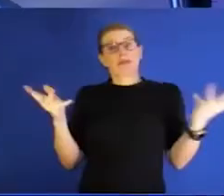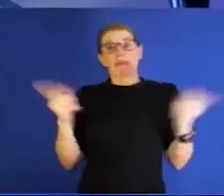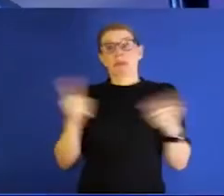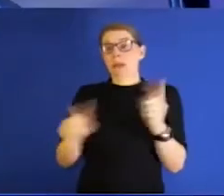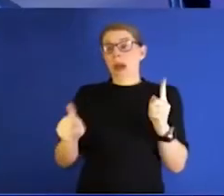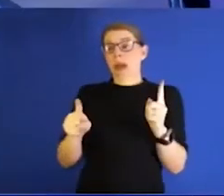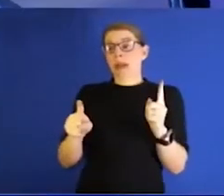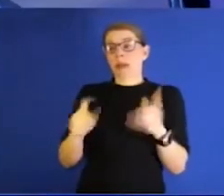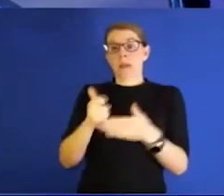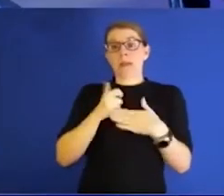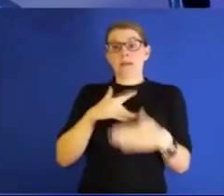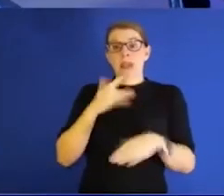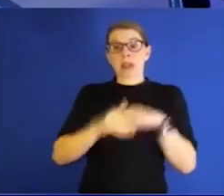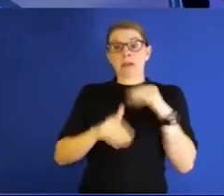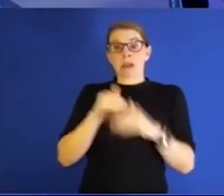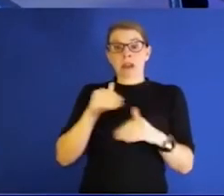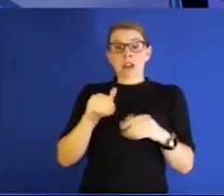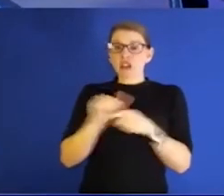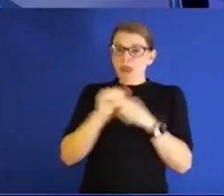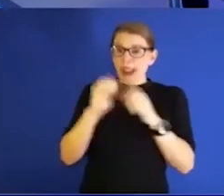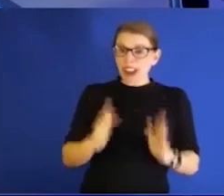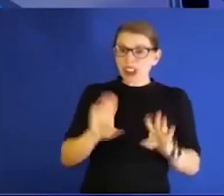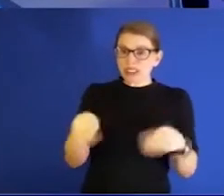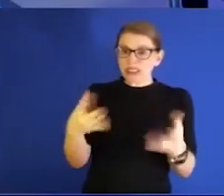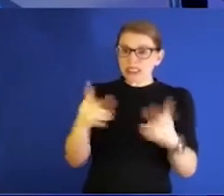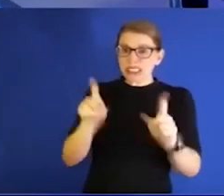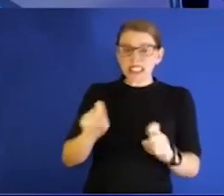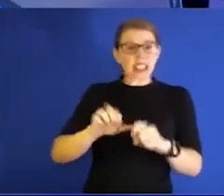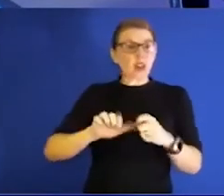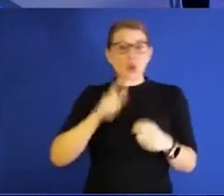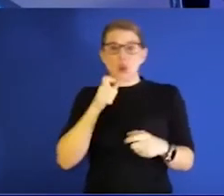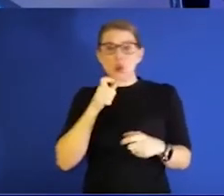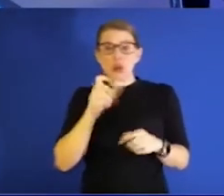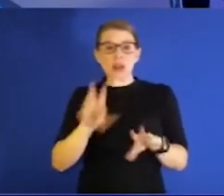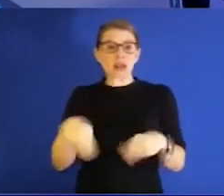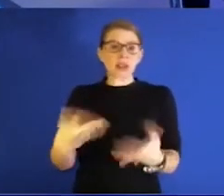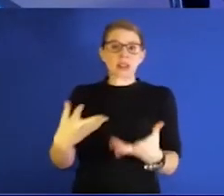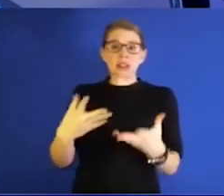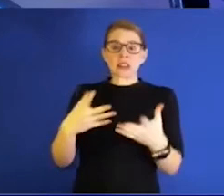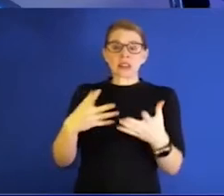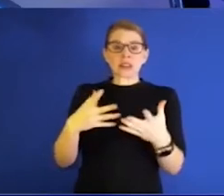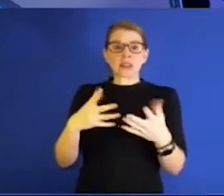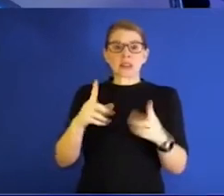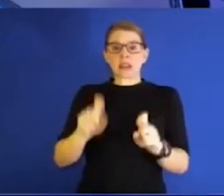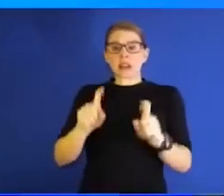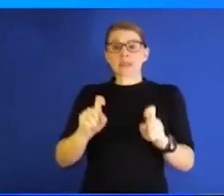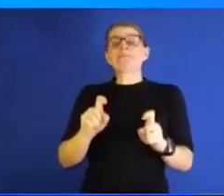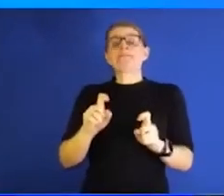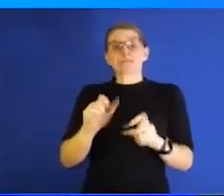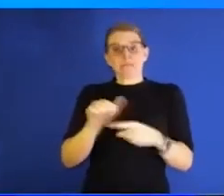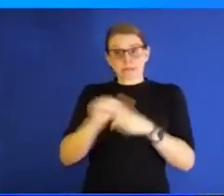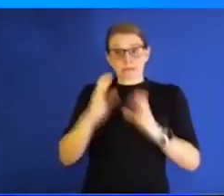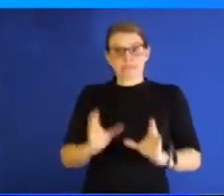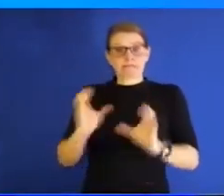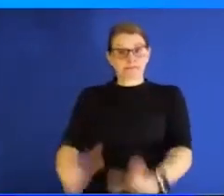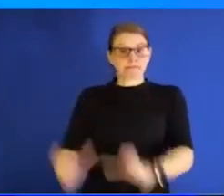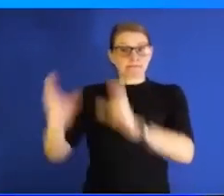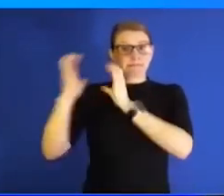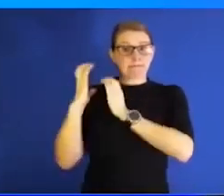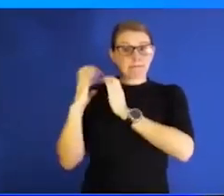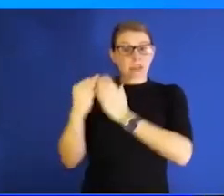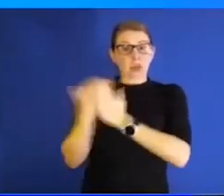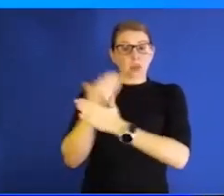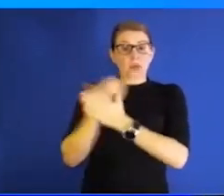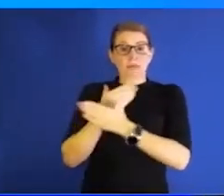trainers doing a lot of the testing? Oh, yeah. I mean, the trainers had to take on a whole new set of responsibilities, right, of tracking it, of tracking the